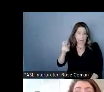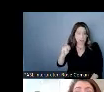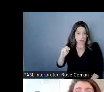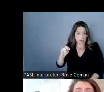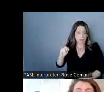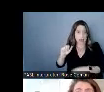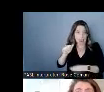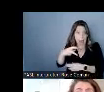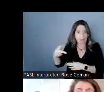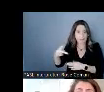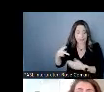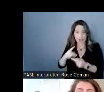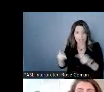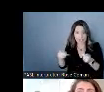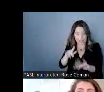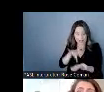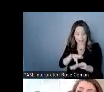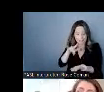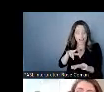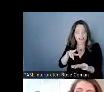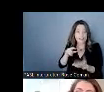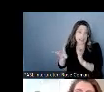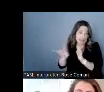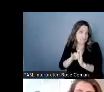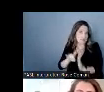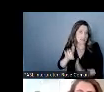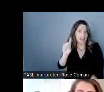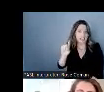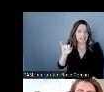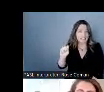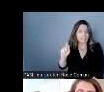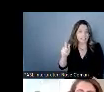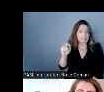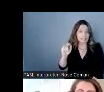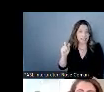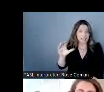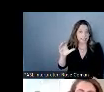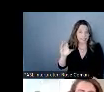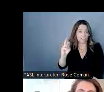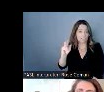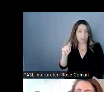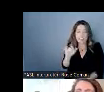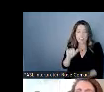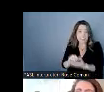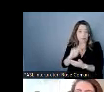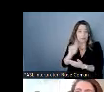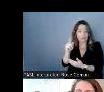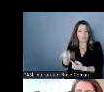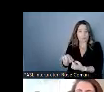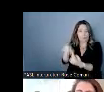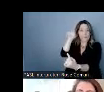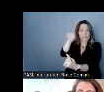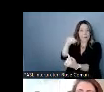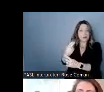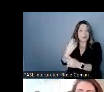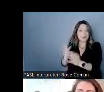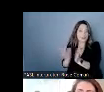to choose a dyslexic font and we did that for that one user and that's the way that we develop and we're very proud of that